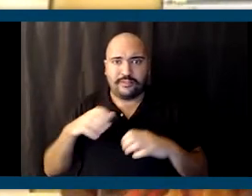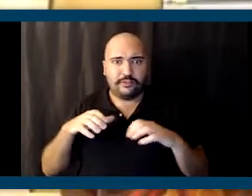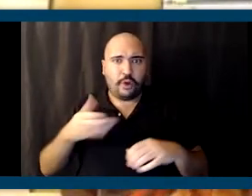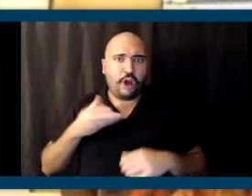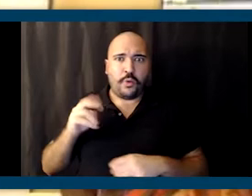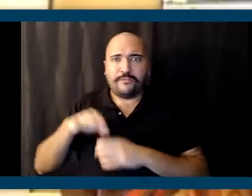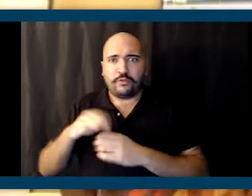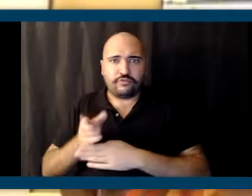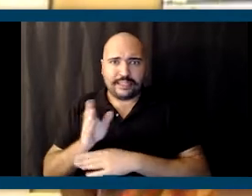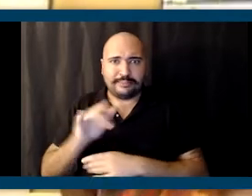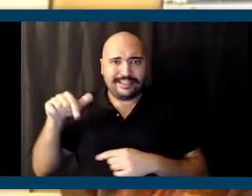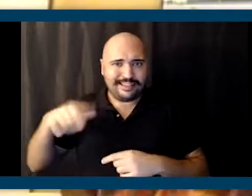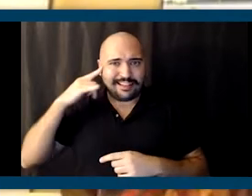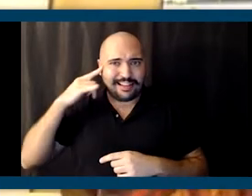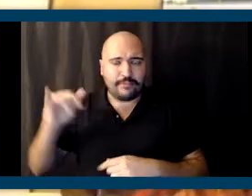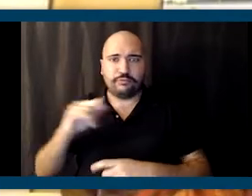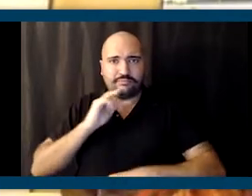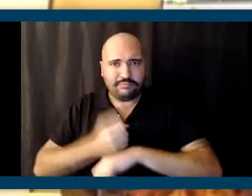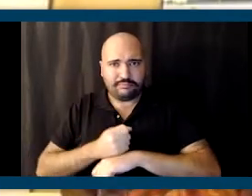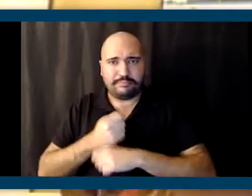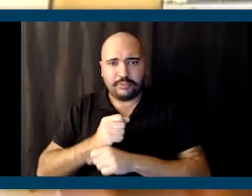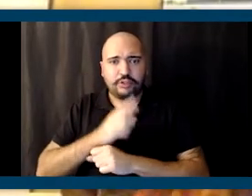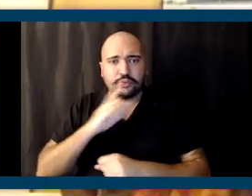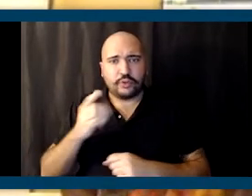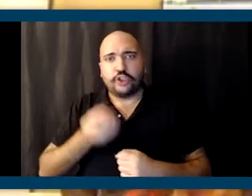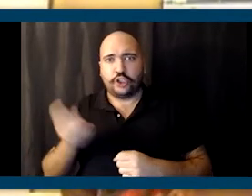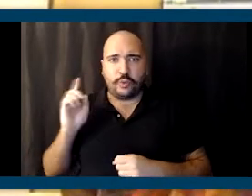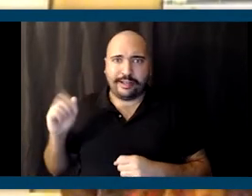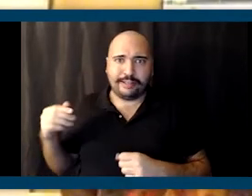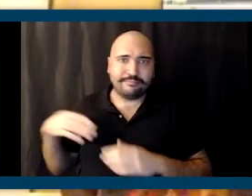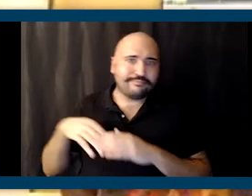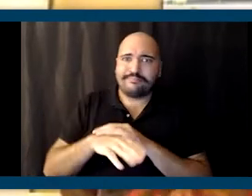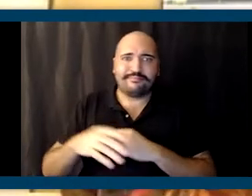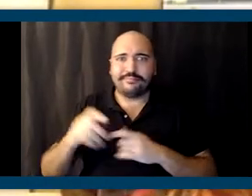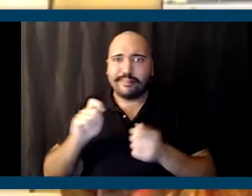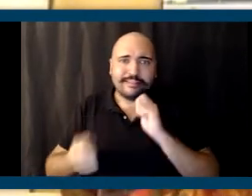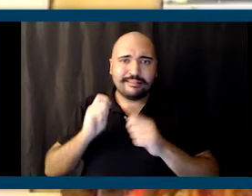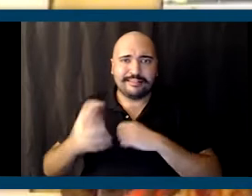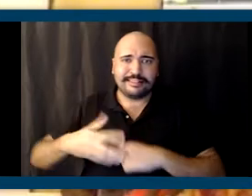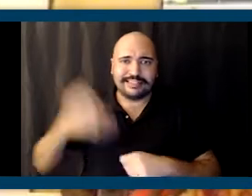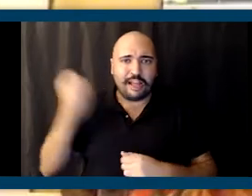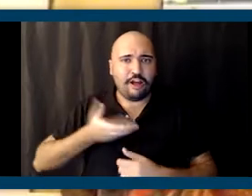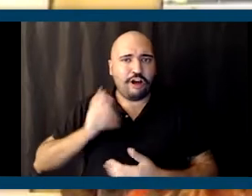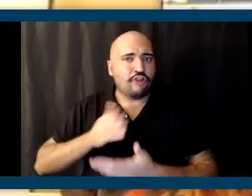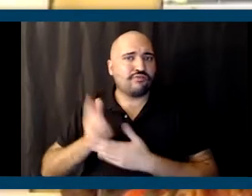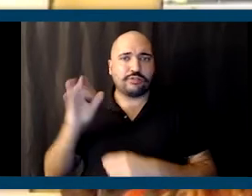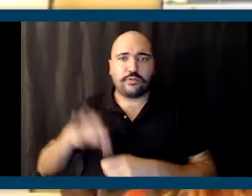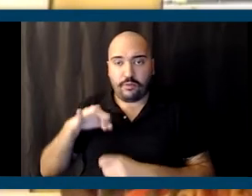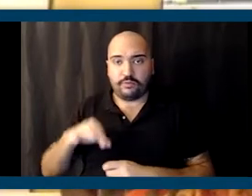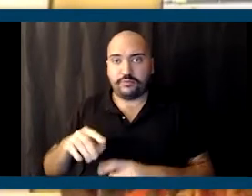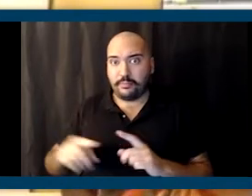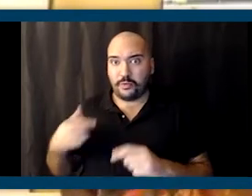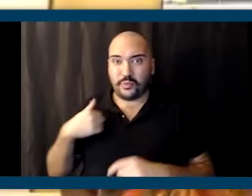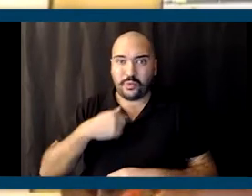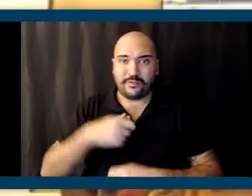bill in California to ensure that that no one can come along and alter and take away our right to vote. But we have to